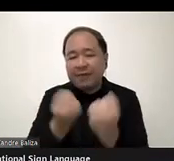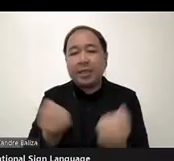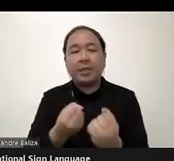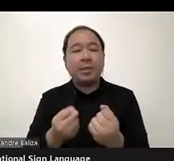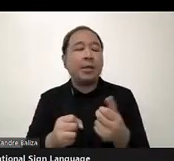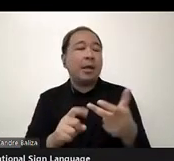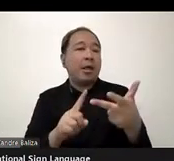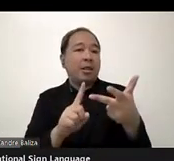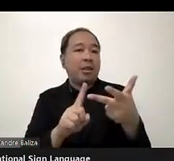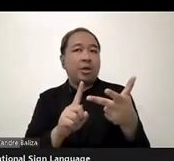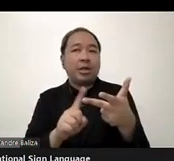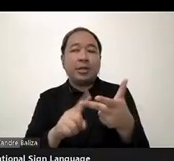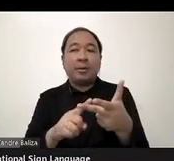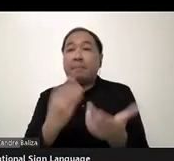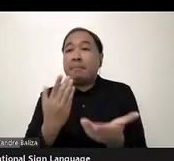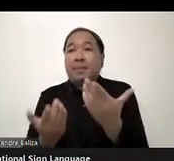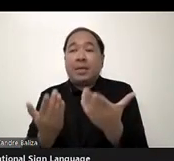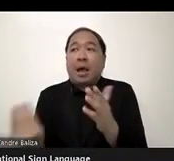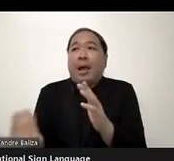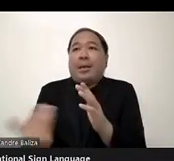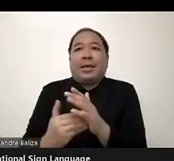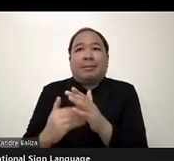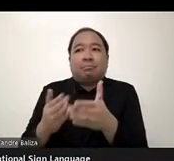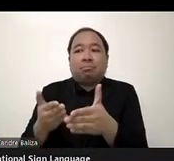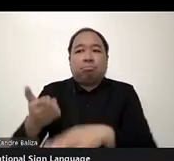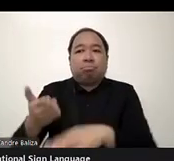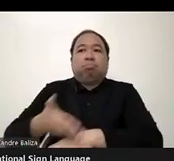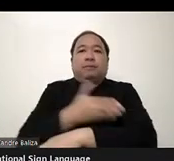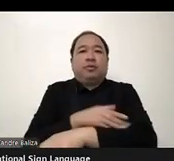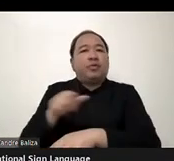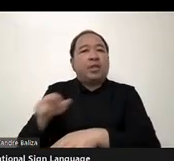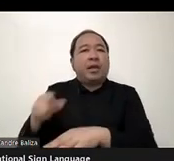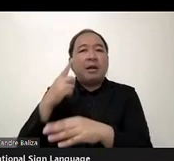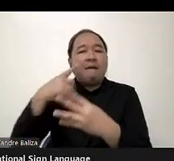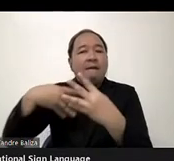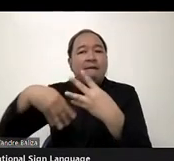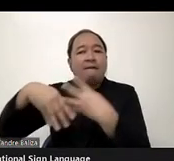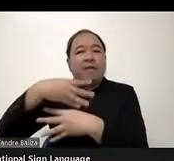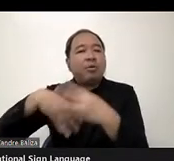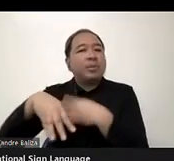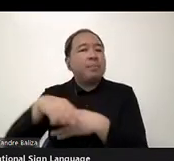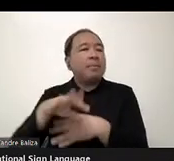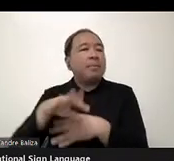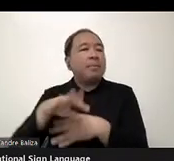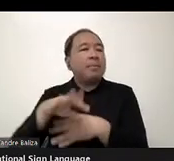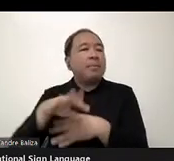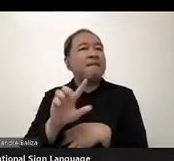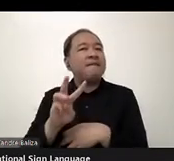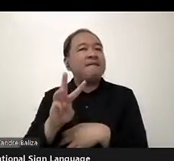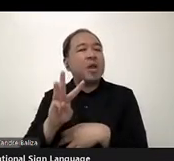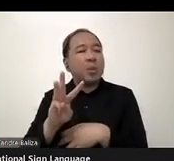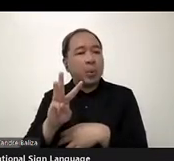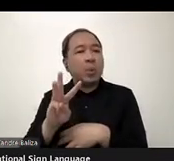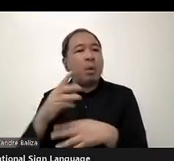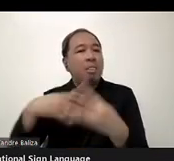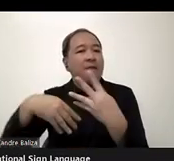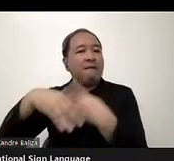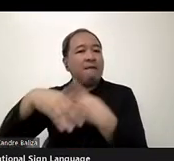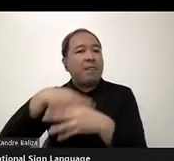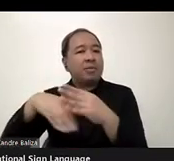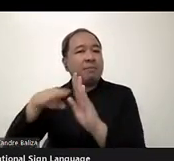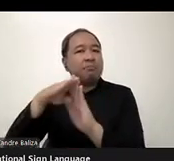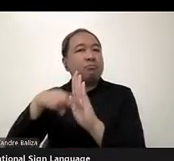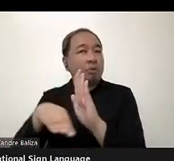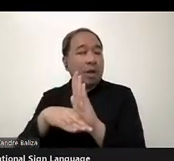fellowship program. Uh, Shabir mentioned earlier and we are so glad to have gotten this fellowship off the ground.